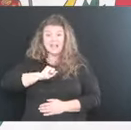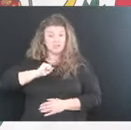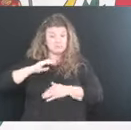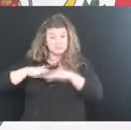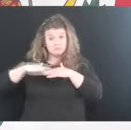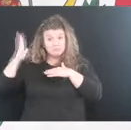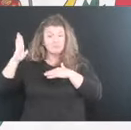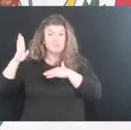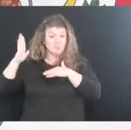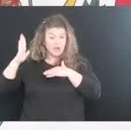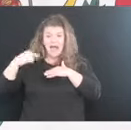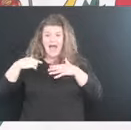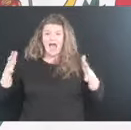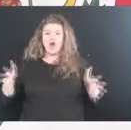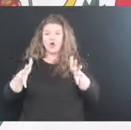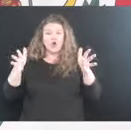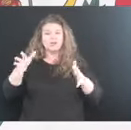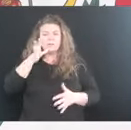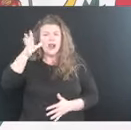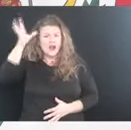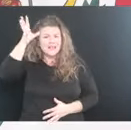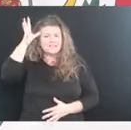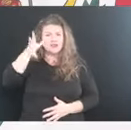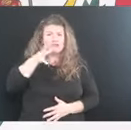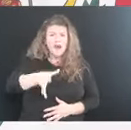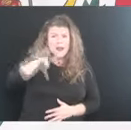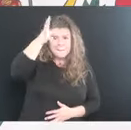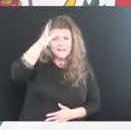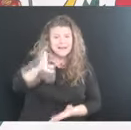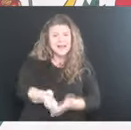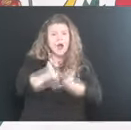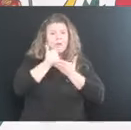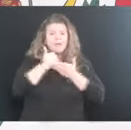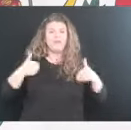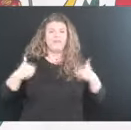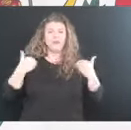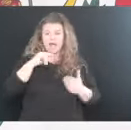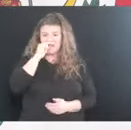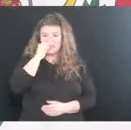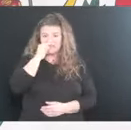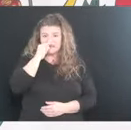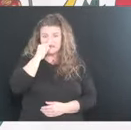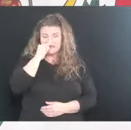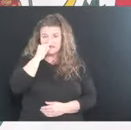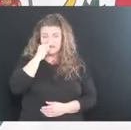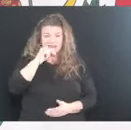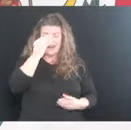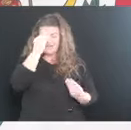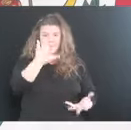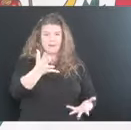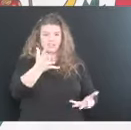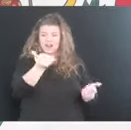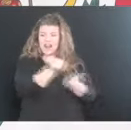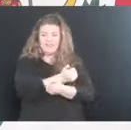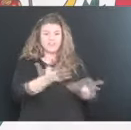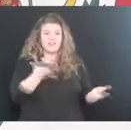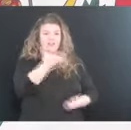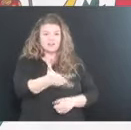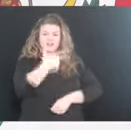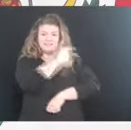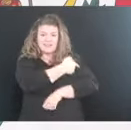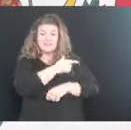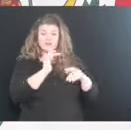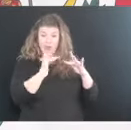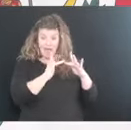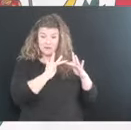I encourage all of our parents and grandparents to help me with the young kids. All the info stuff on the vaccine stuff is